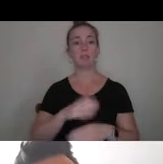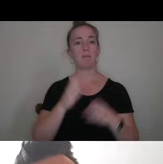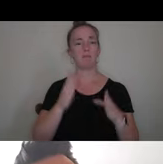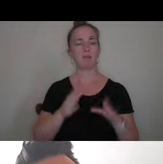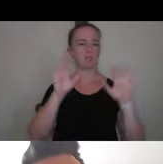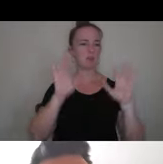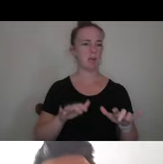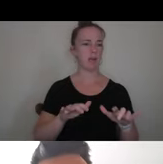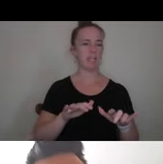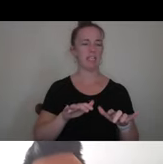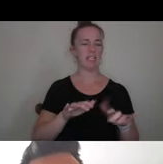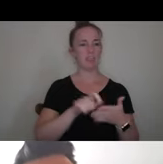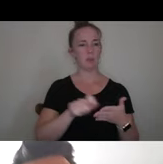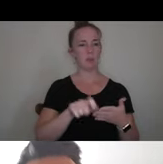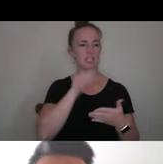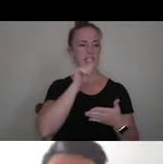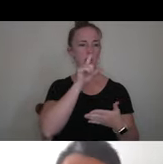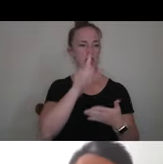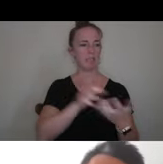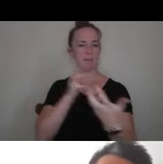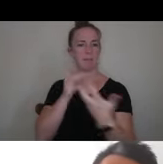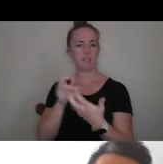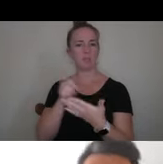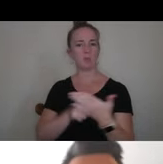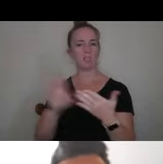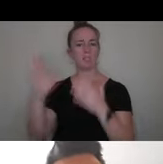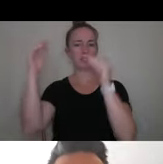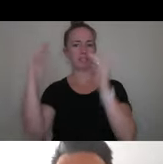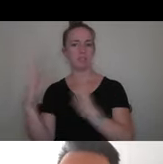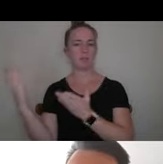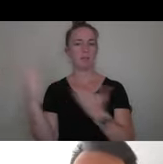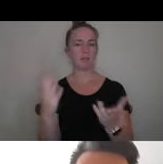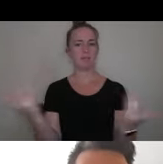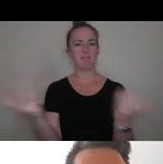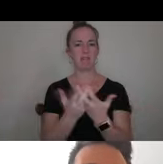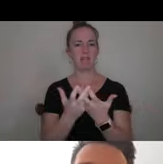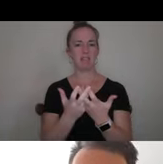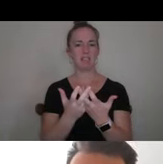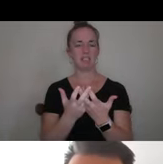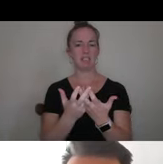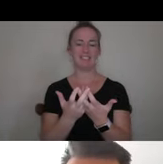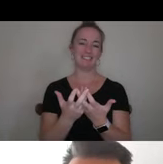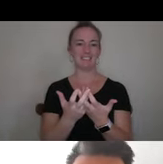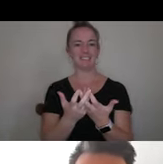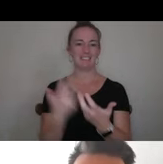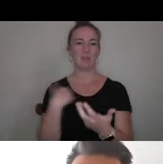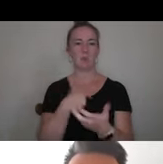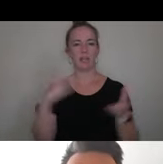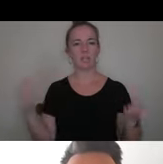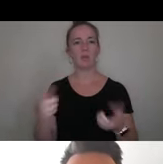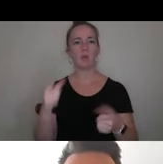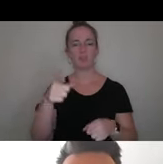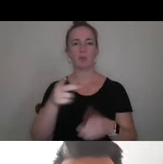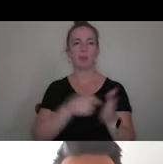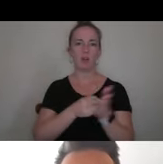match what their teacher or recommender says about them. And it just gets a little clunky. We encourage you to be honest in this process